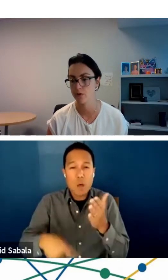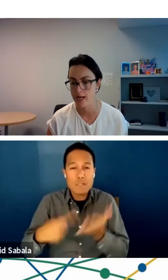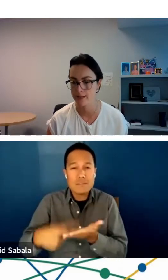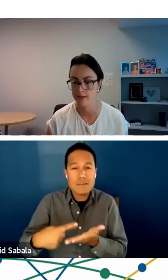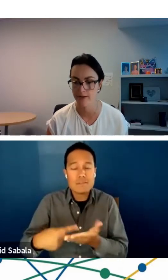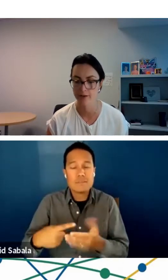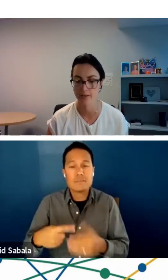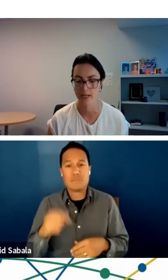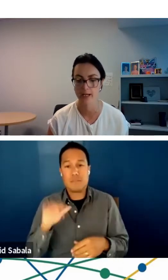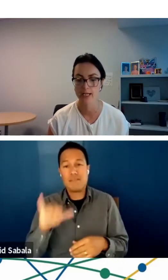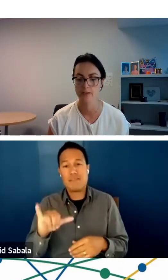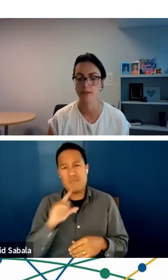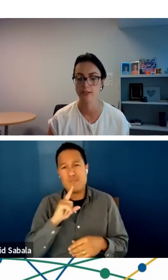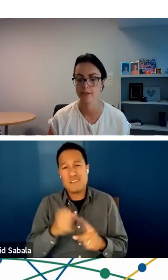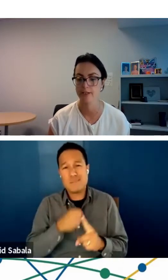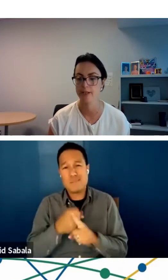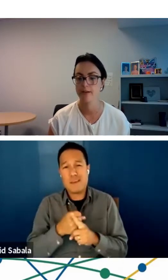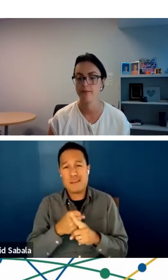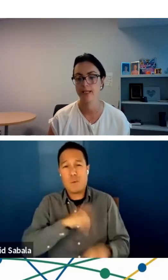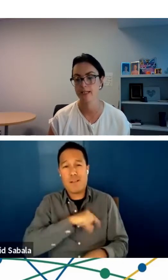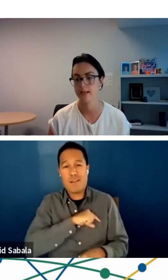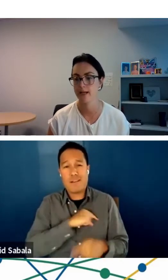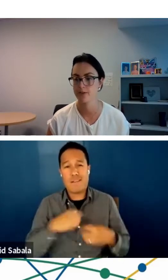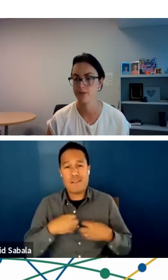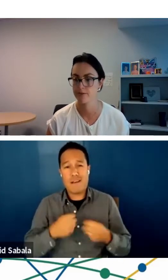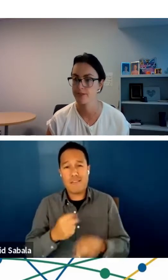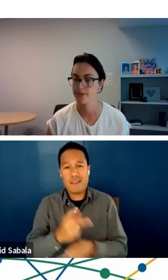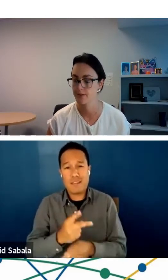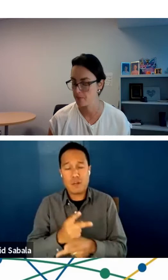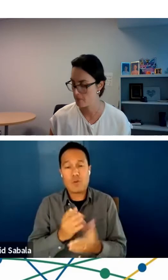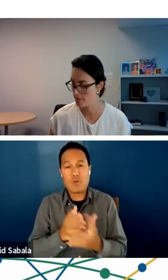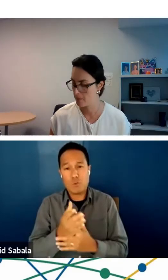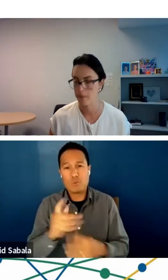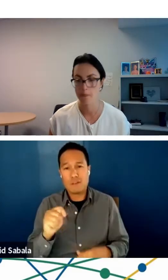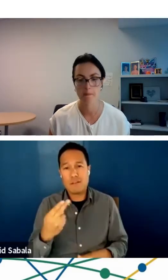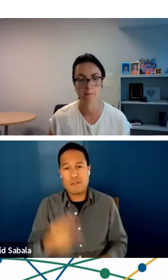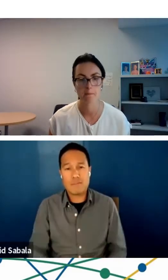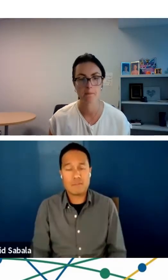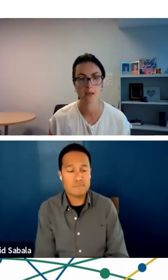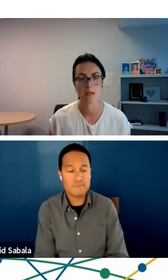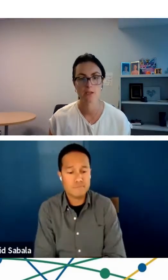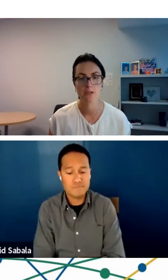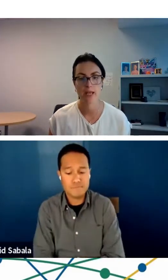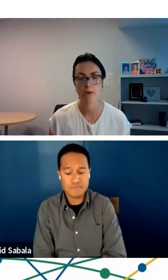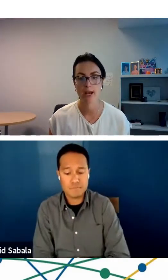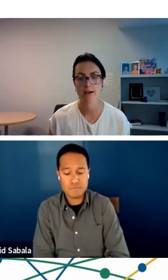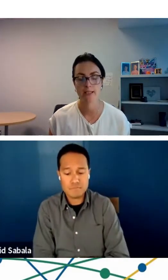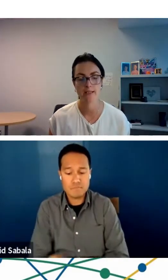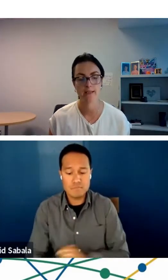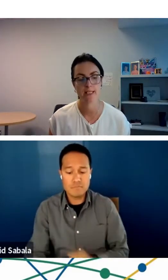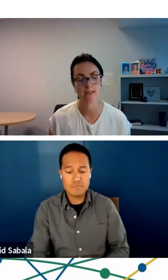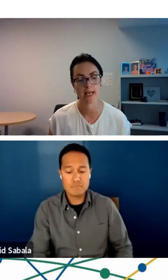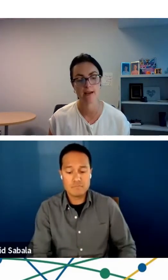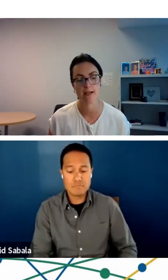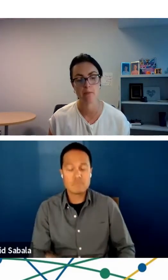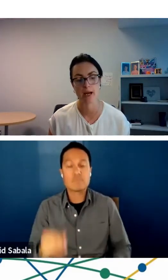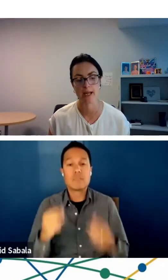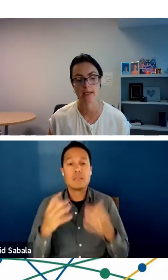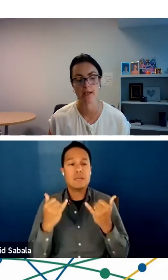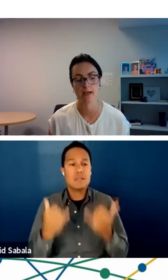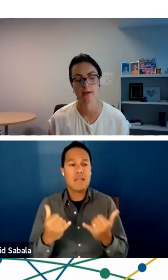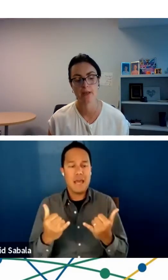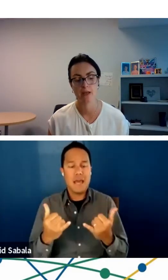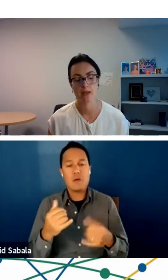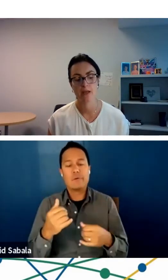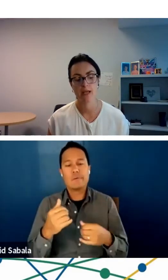course for the quality of health care delivered via telehealth services. So now having these data in